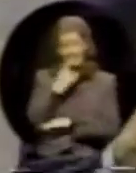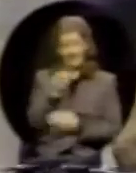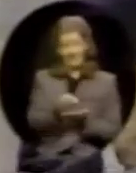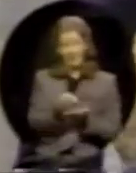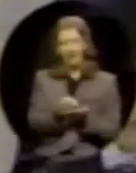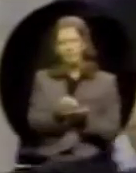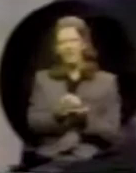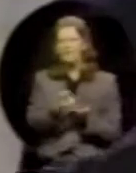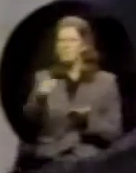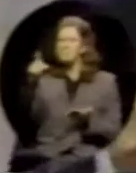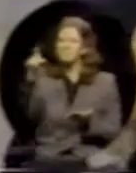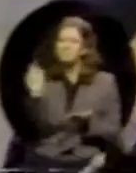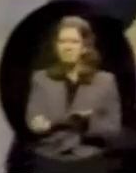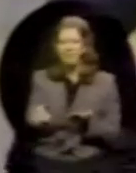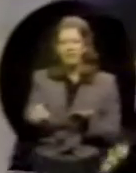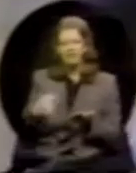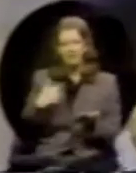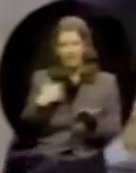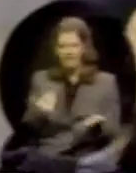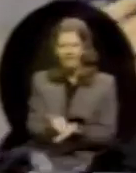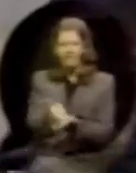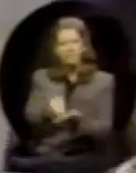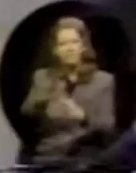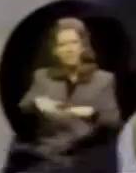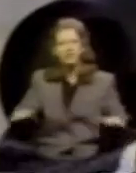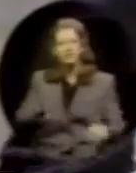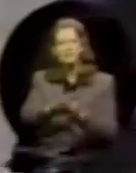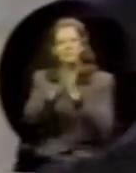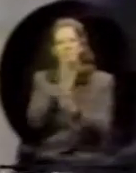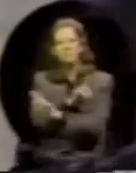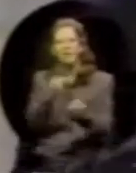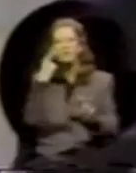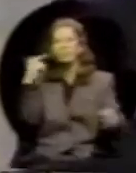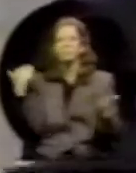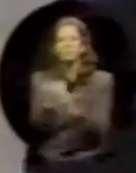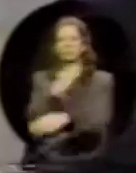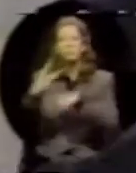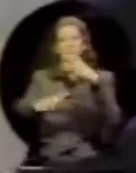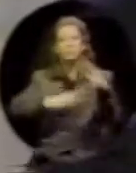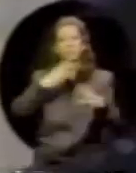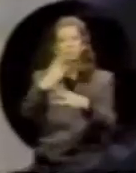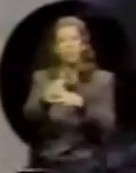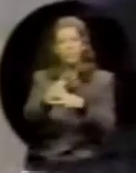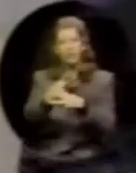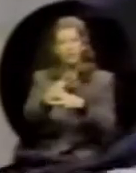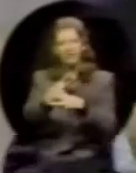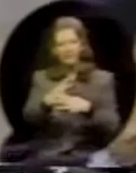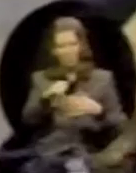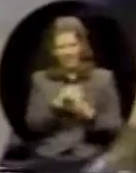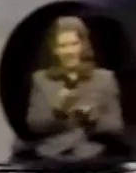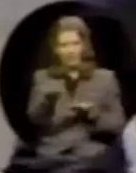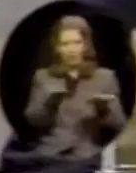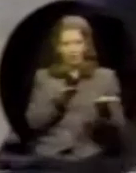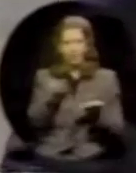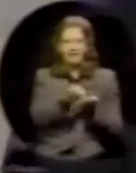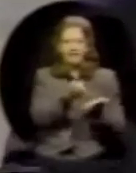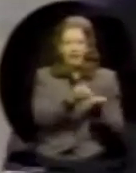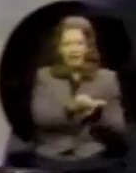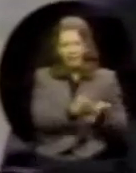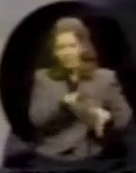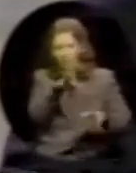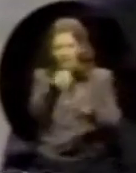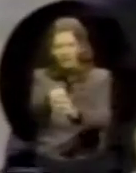got to get these kids ready for a whole new world involving a service economy, involving new